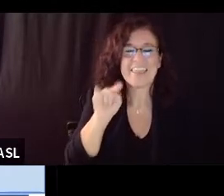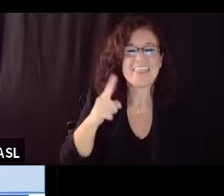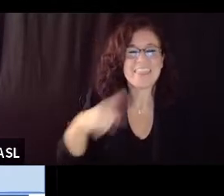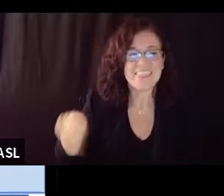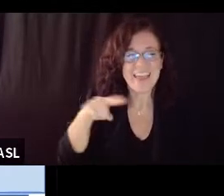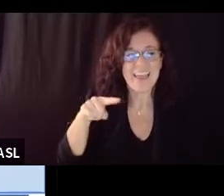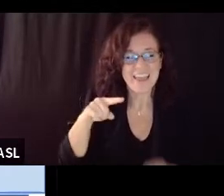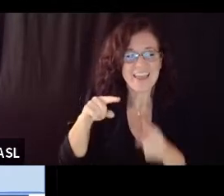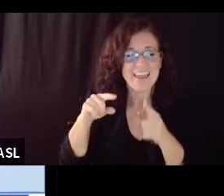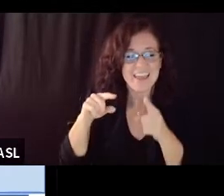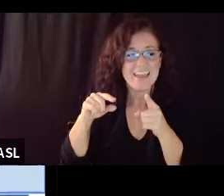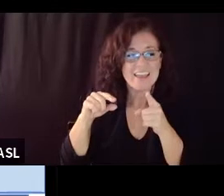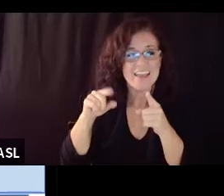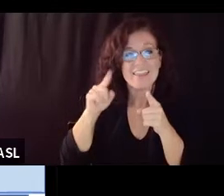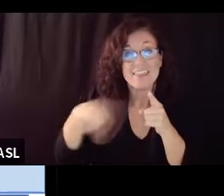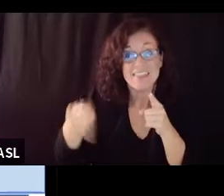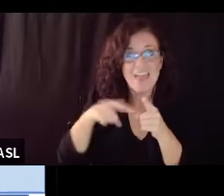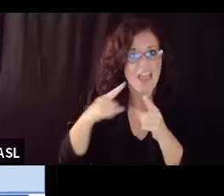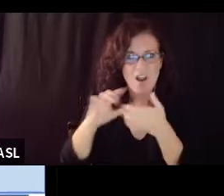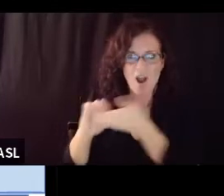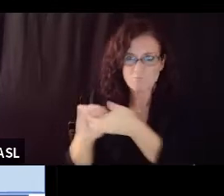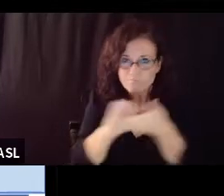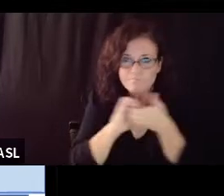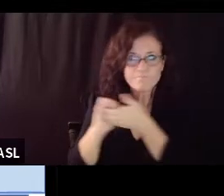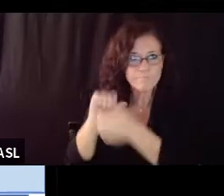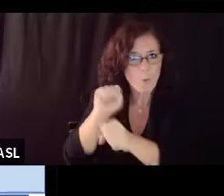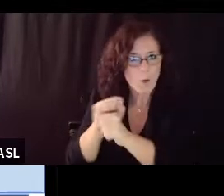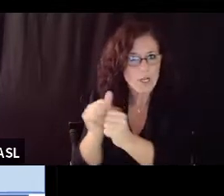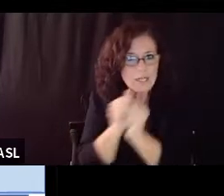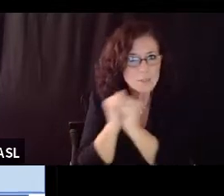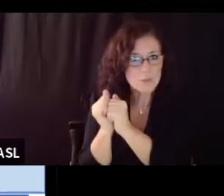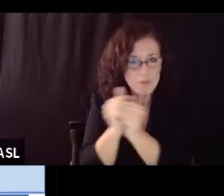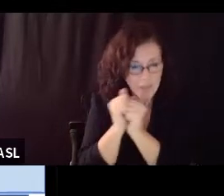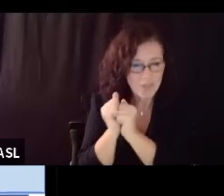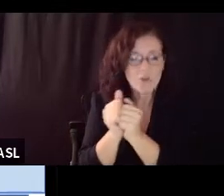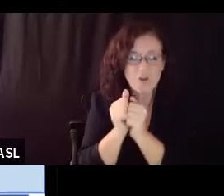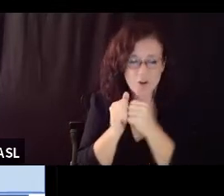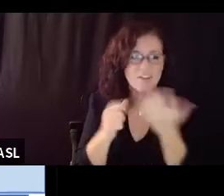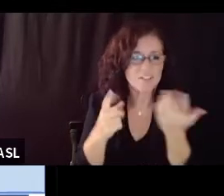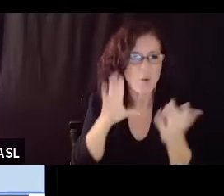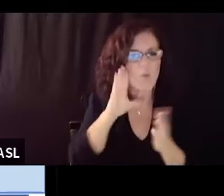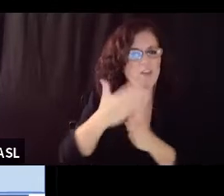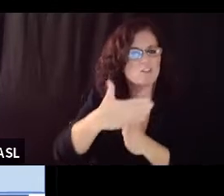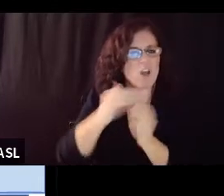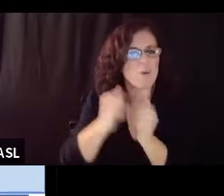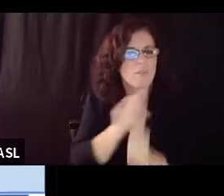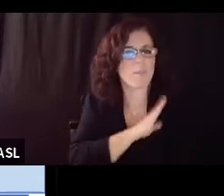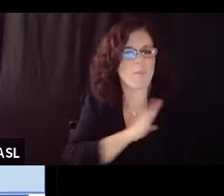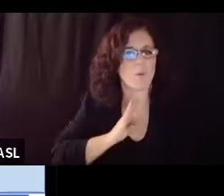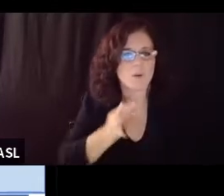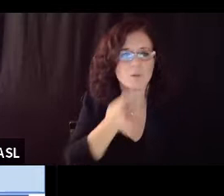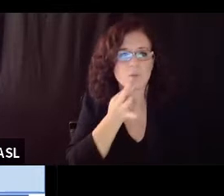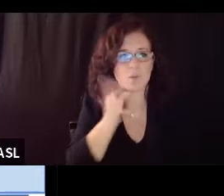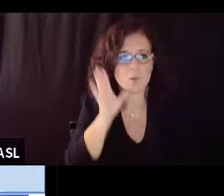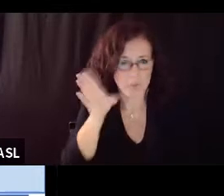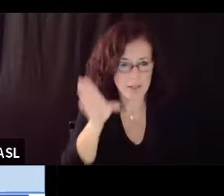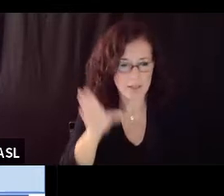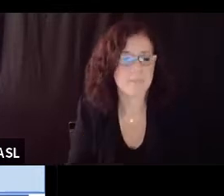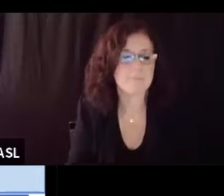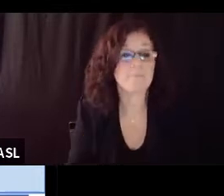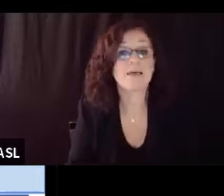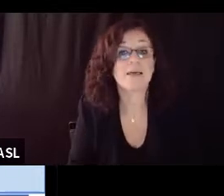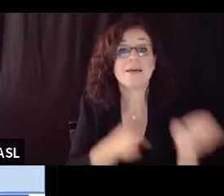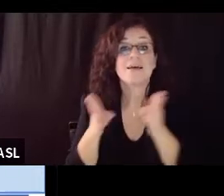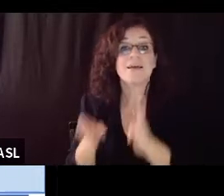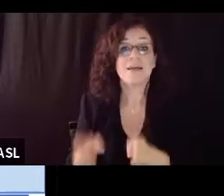shared with the board as guidance continues to come our way on our next slide i'd like to turn it over to dr wagenek to talk